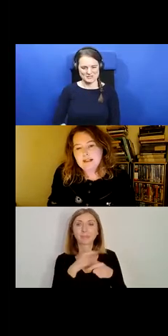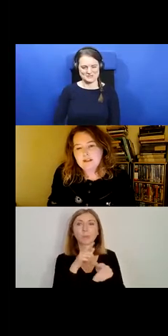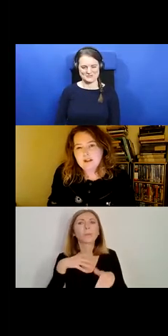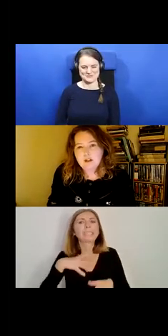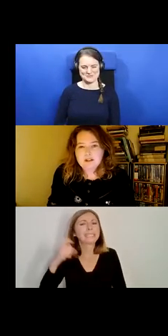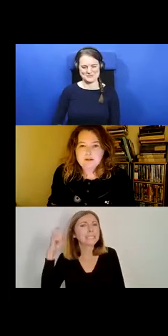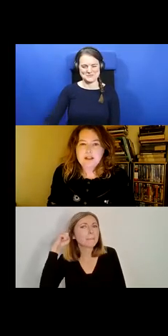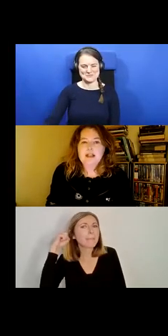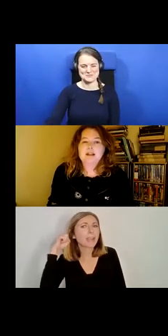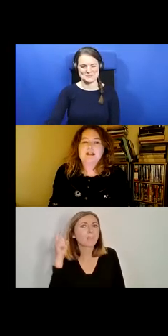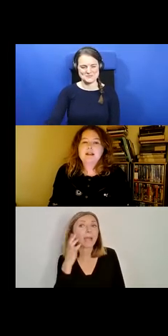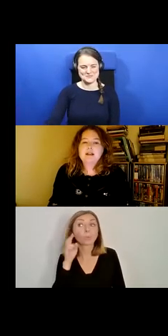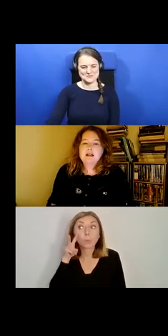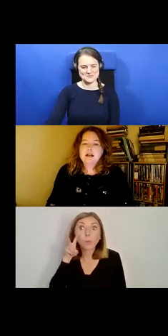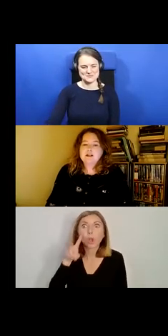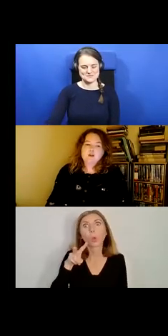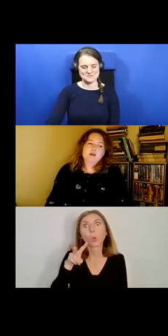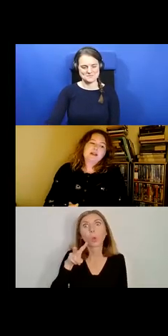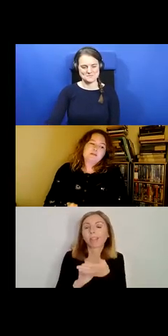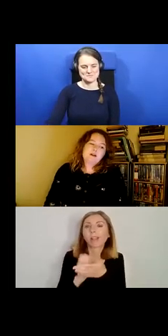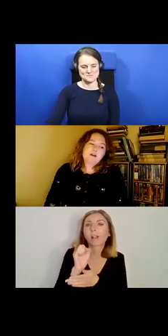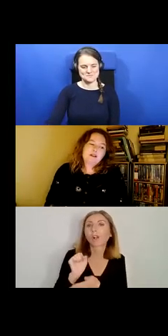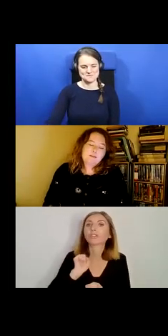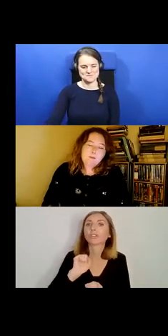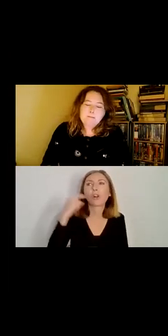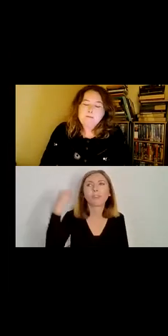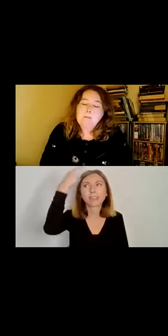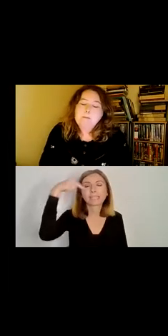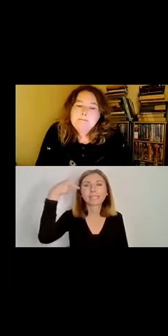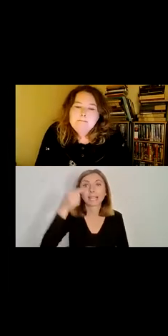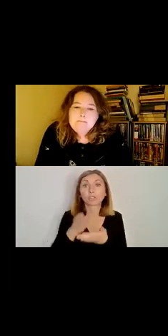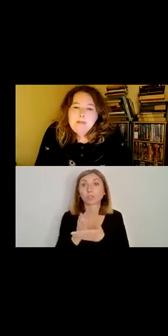look at the cult of the saints during this period.